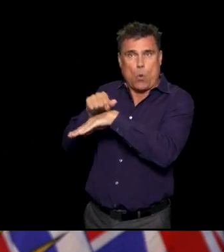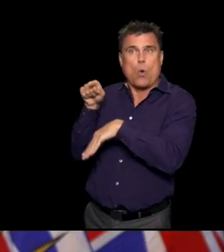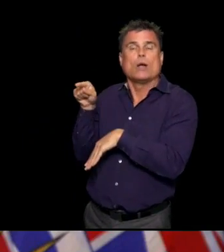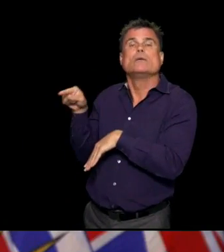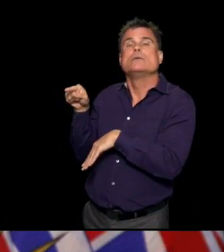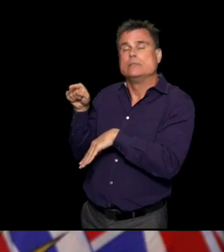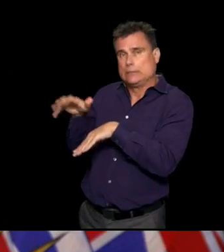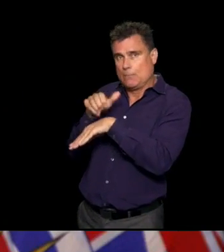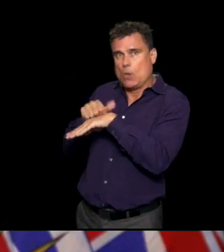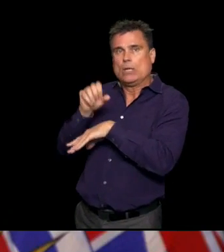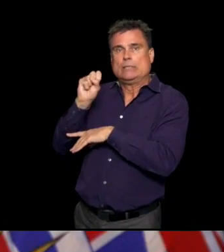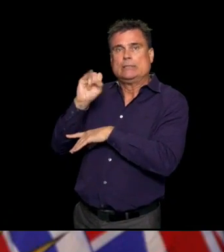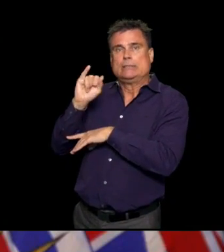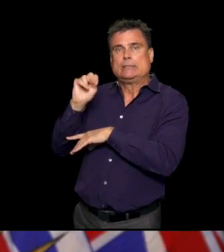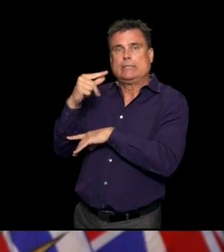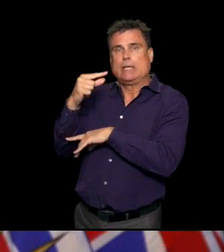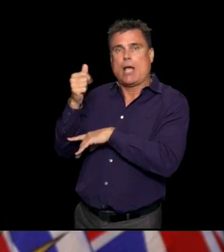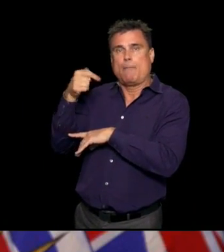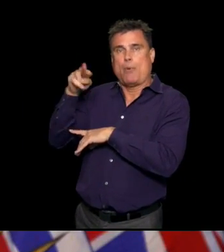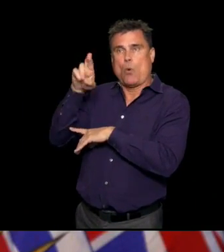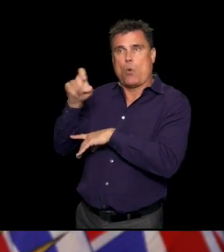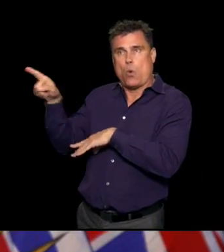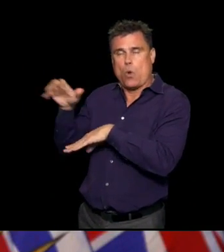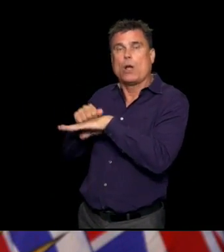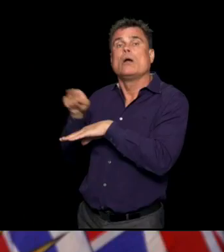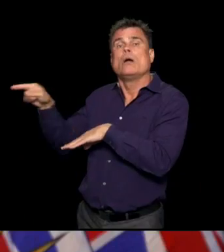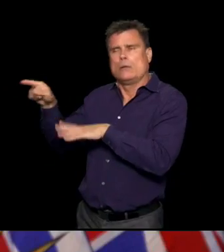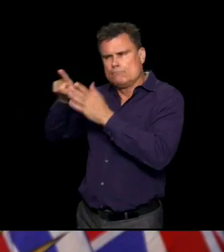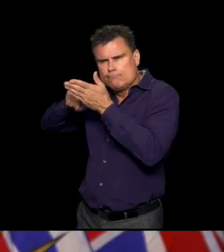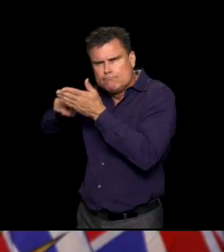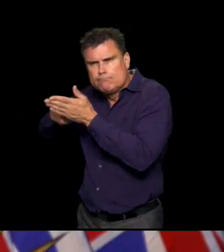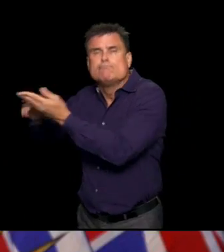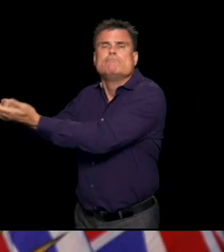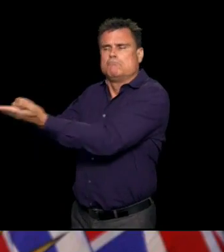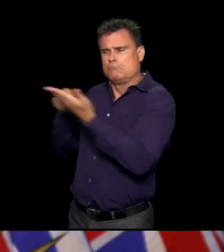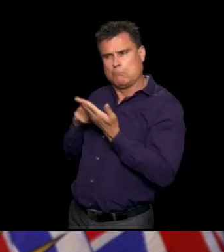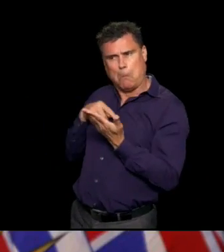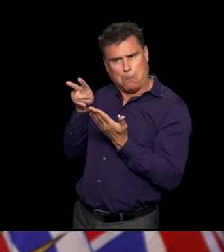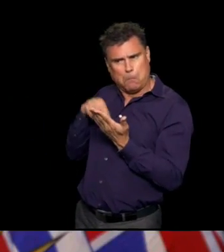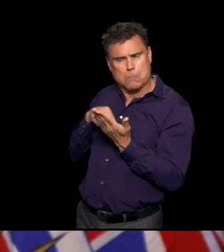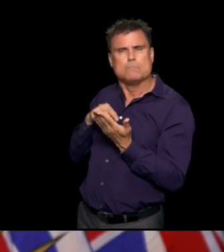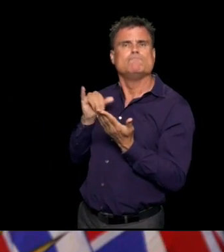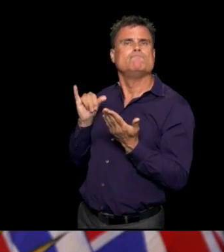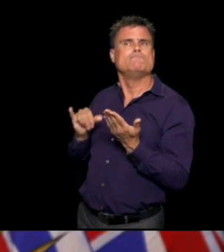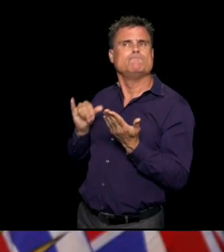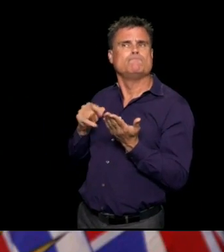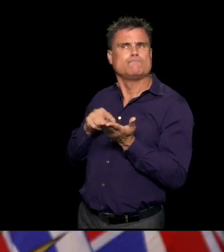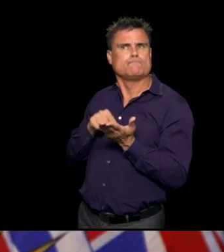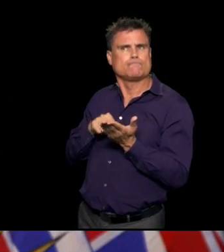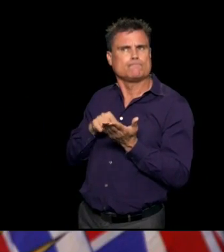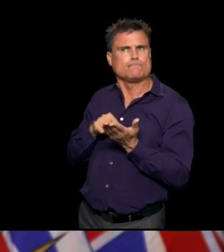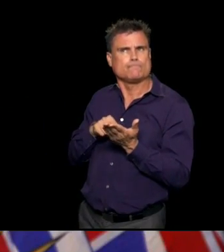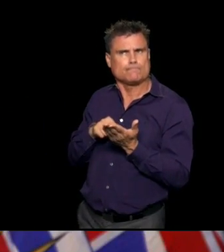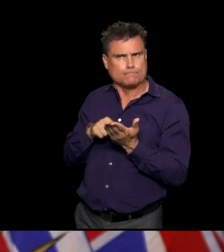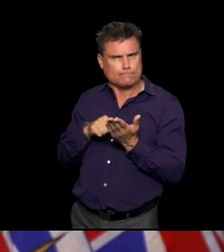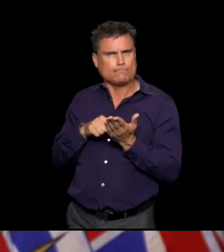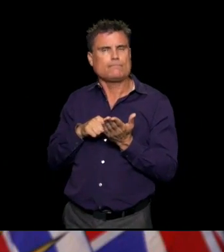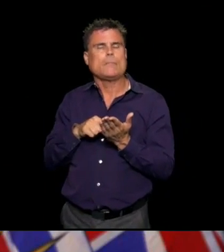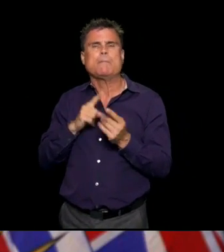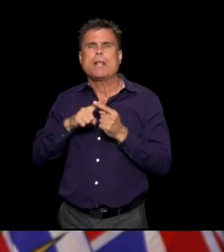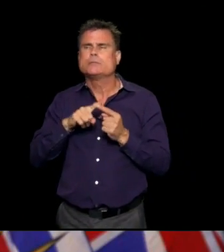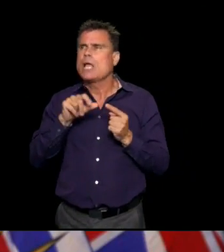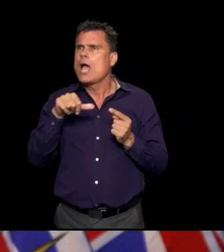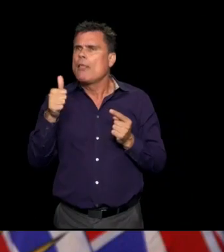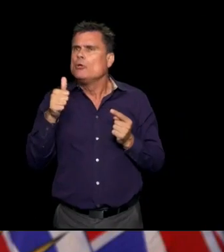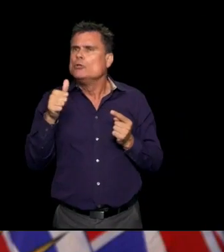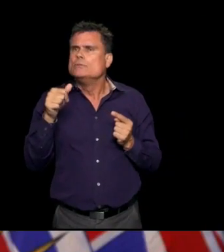which showed that there was a particular mutation which may mean that the virus causes less severe disease. So we're